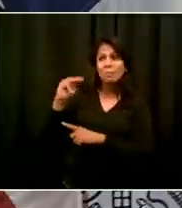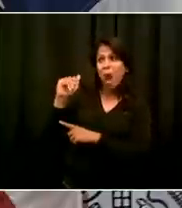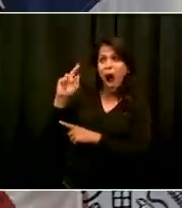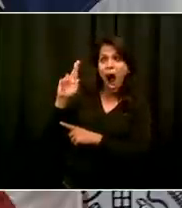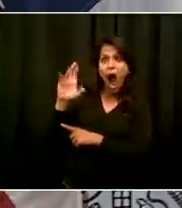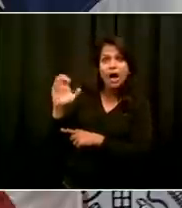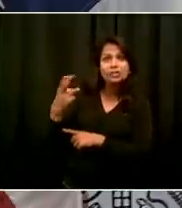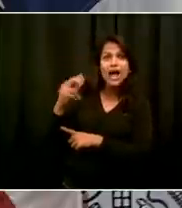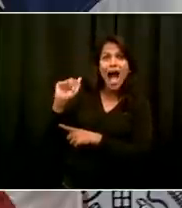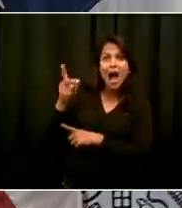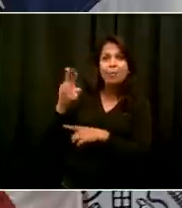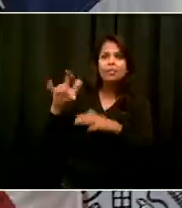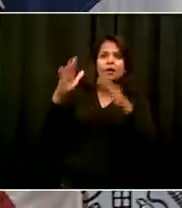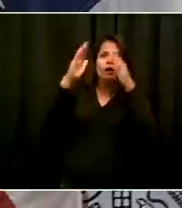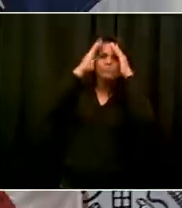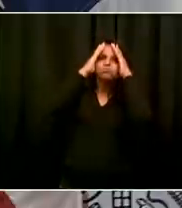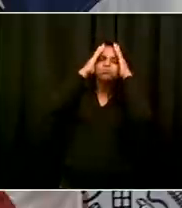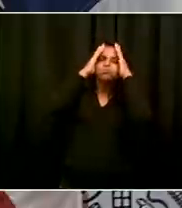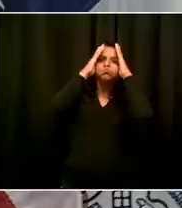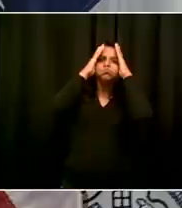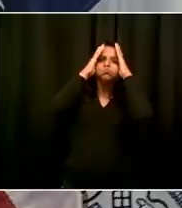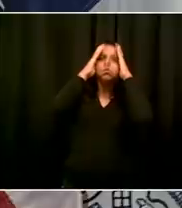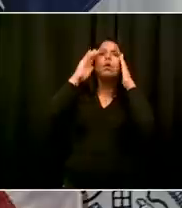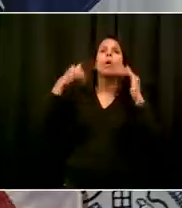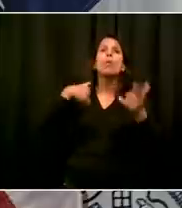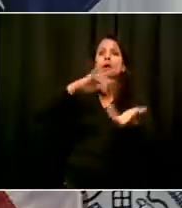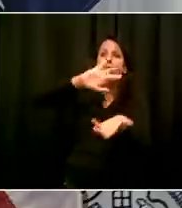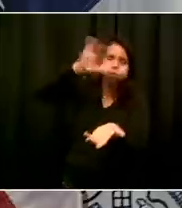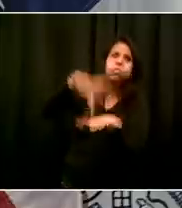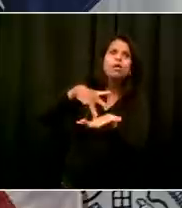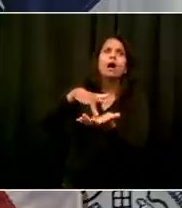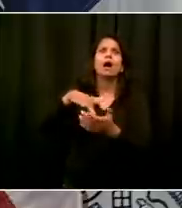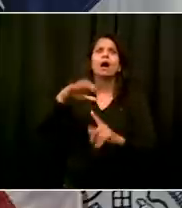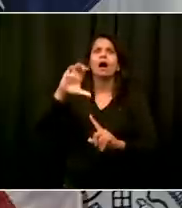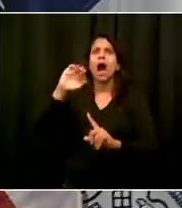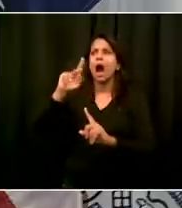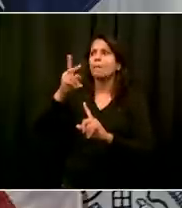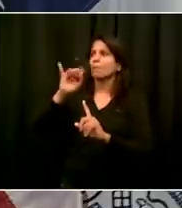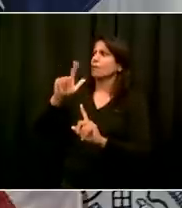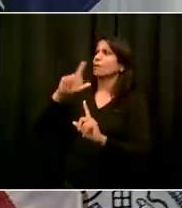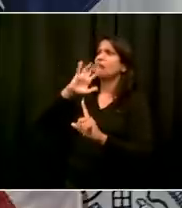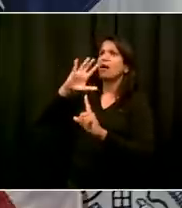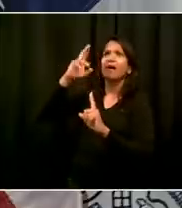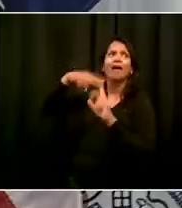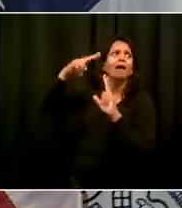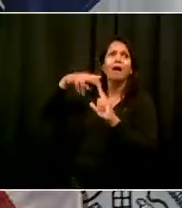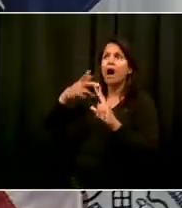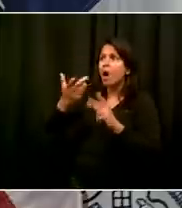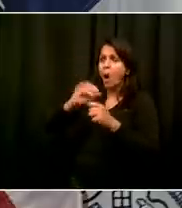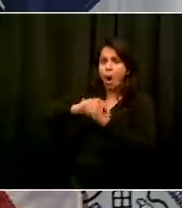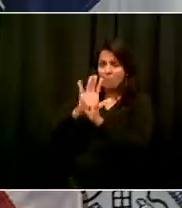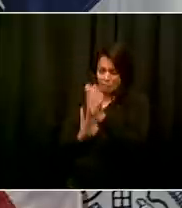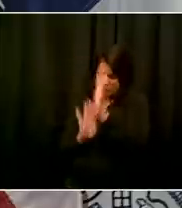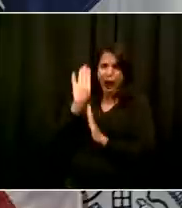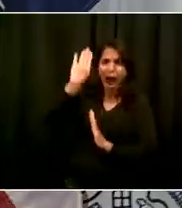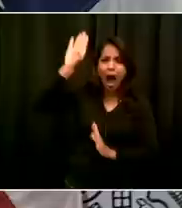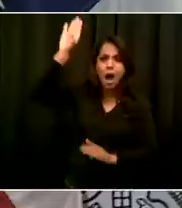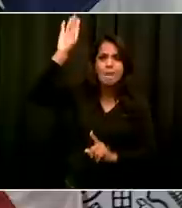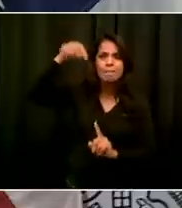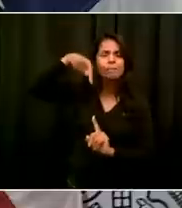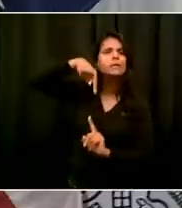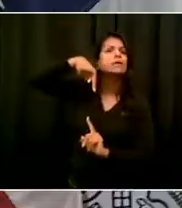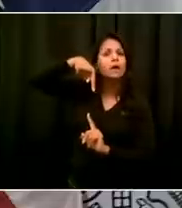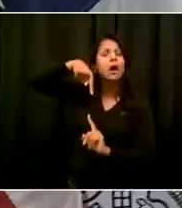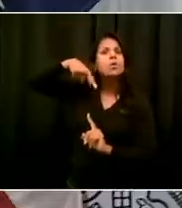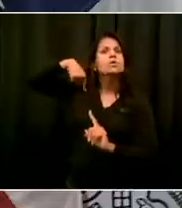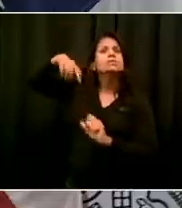We have a problem now. We're going to overcome the problem. I have no doubt we will beat it back, but we need everyone to go out there and get tested. I'll tell you something. It's